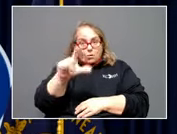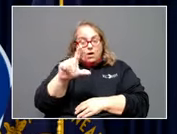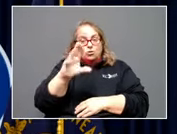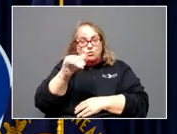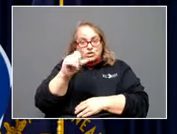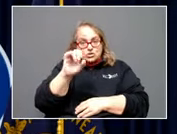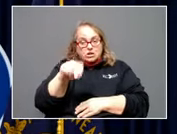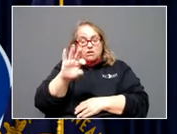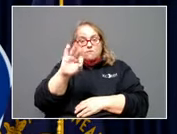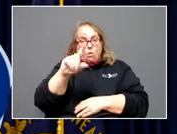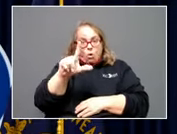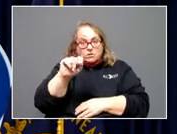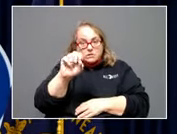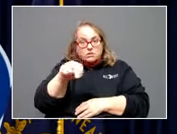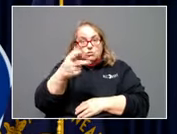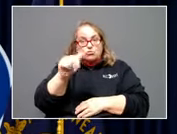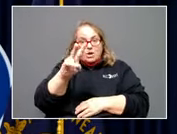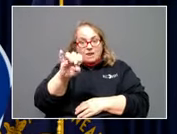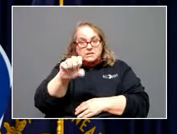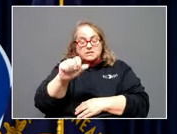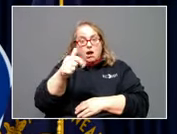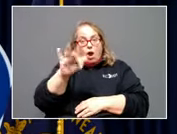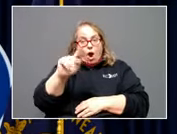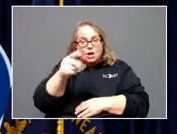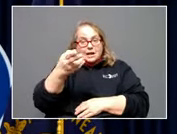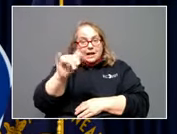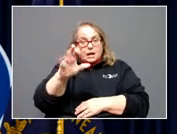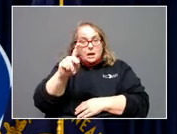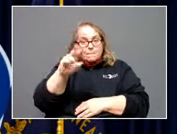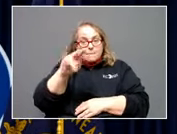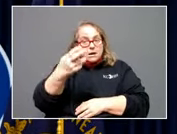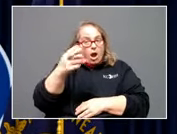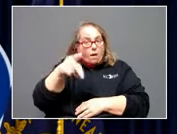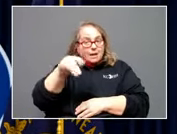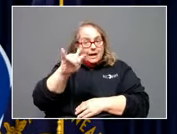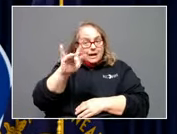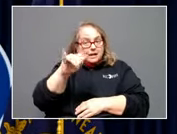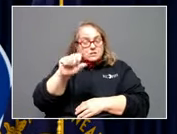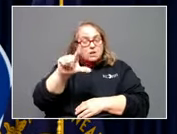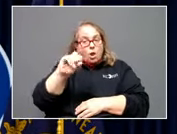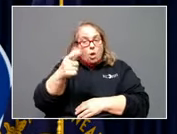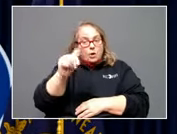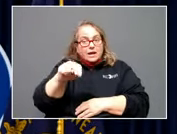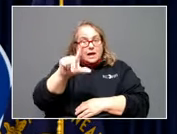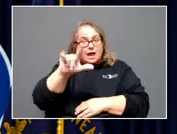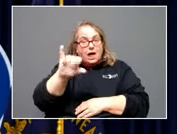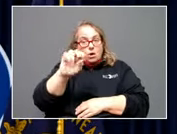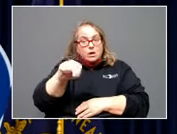Fulton, Graves, Hart, Hickman, Hopkins, Logan, Lyon, Marshall,